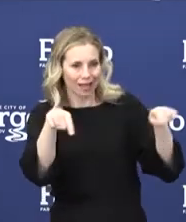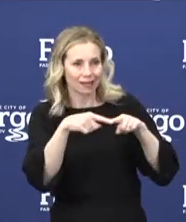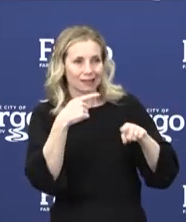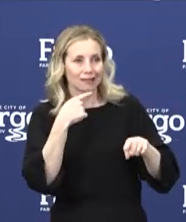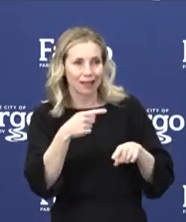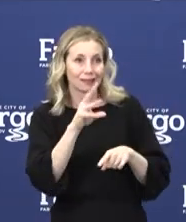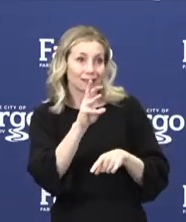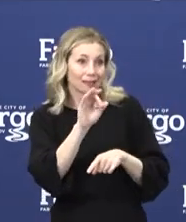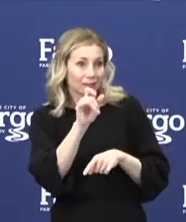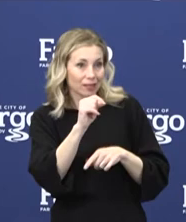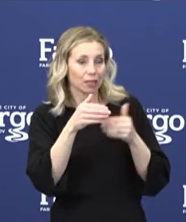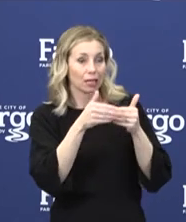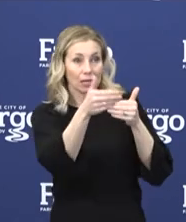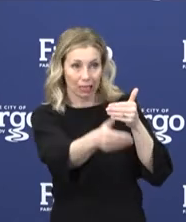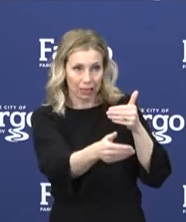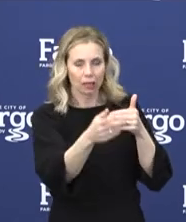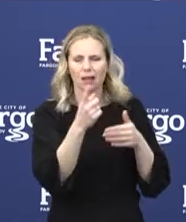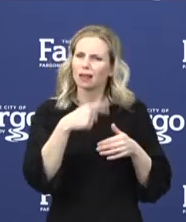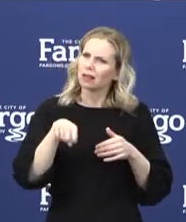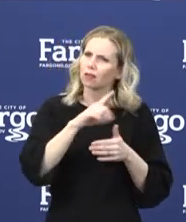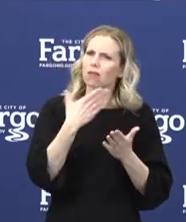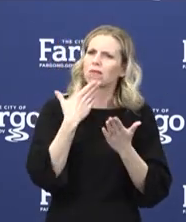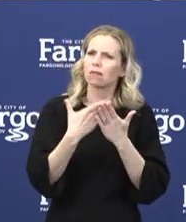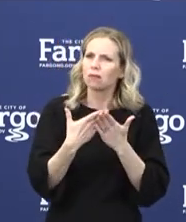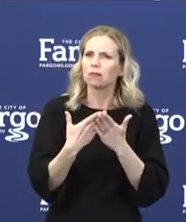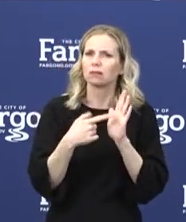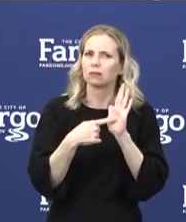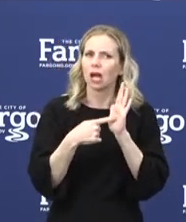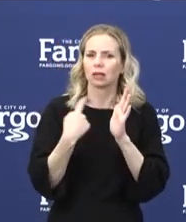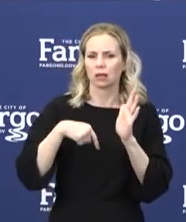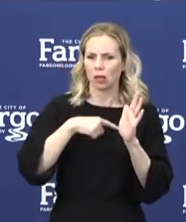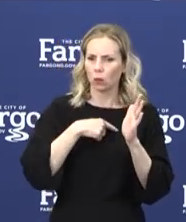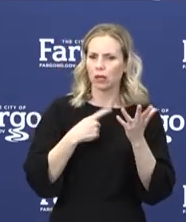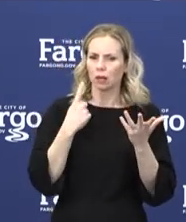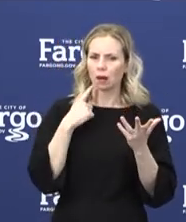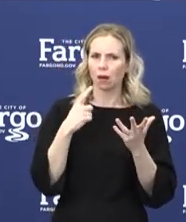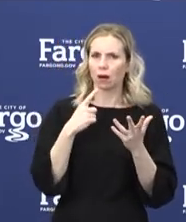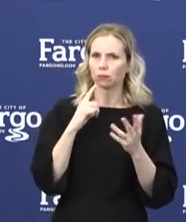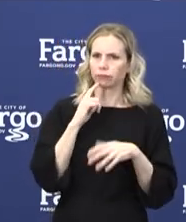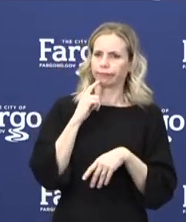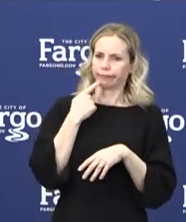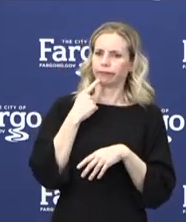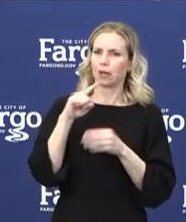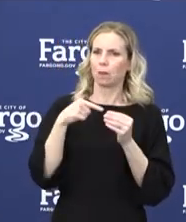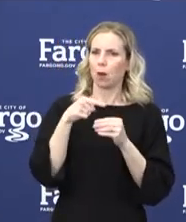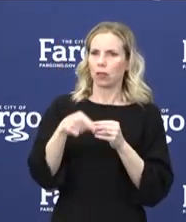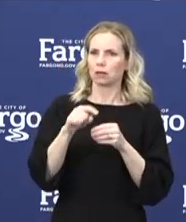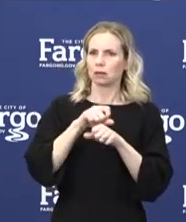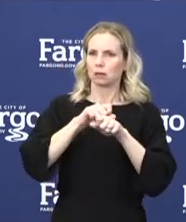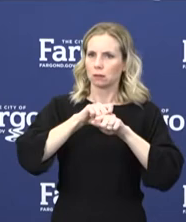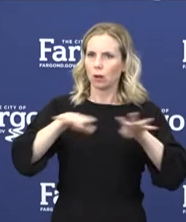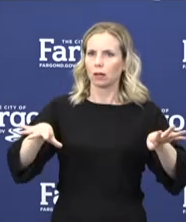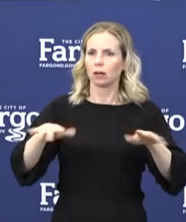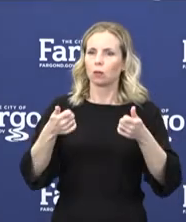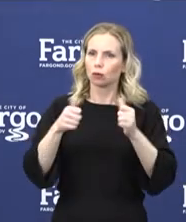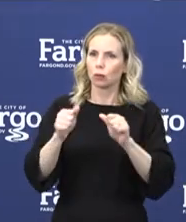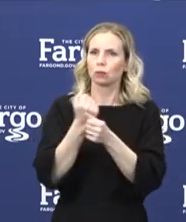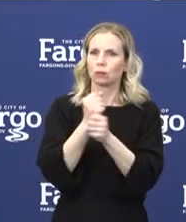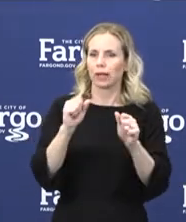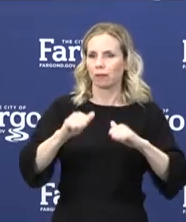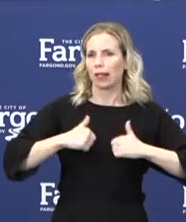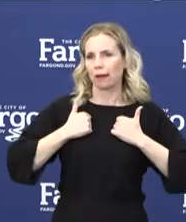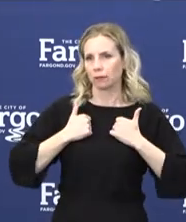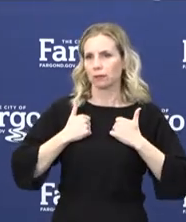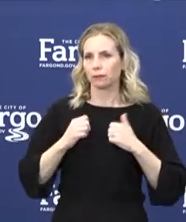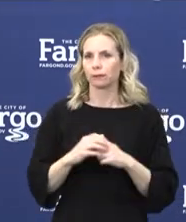These are all promising signs that we as a community are taking this virus seriously and we're doing our parts to save lives. And